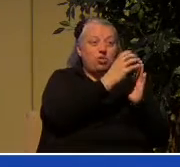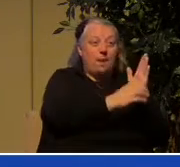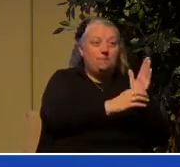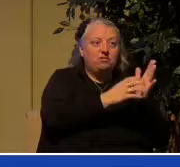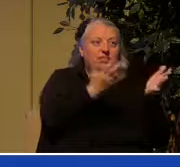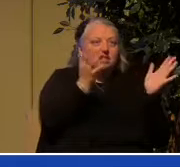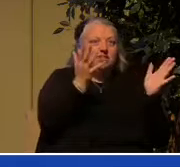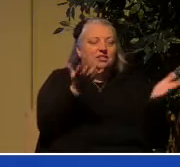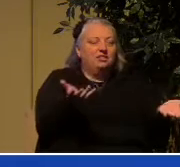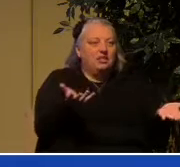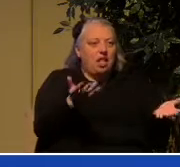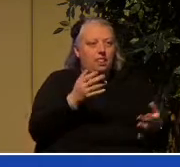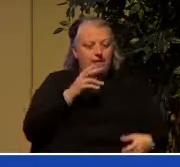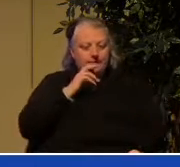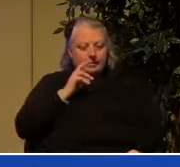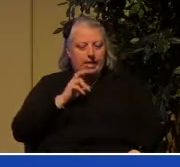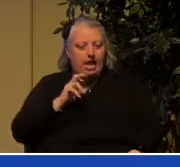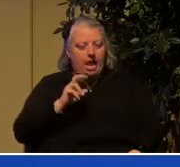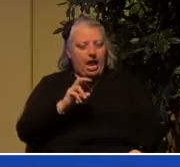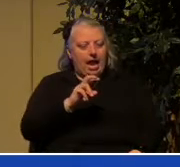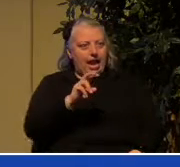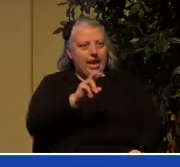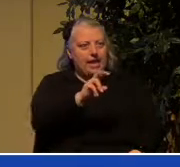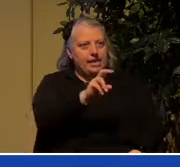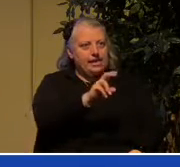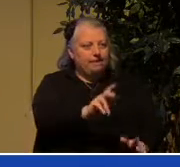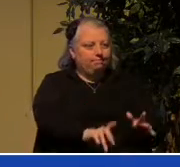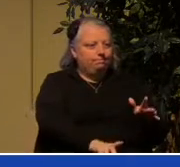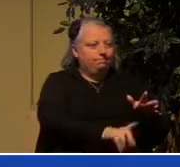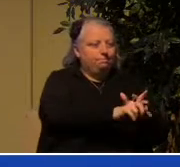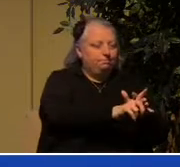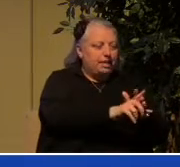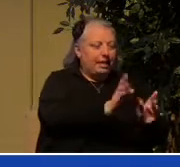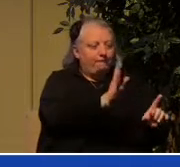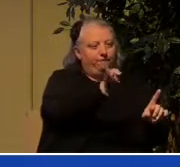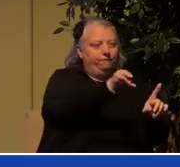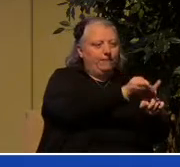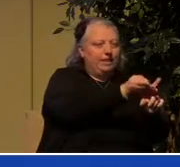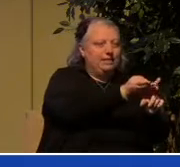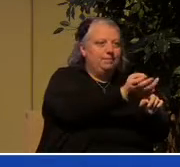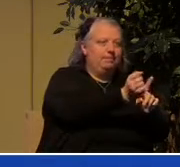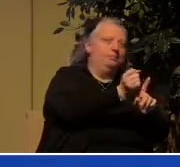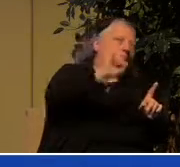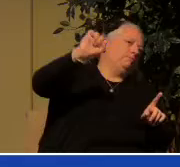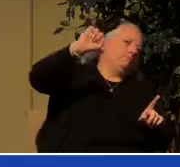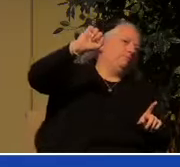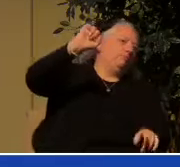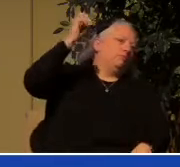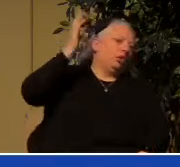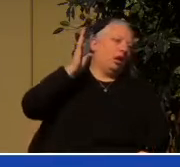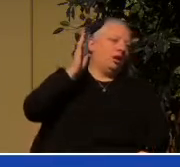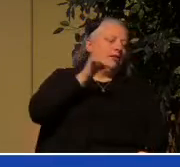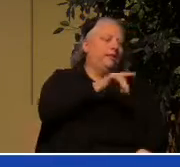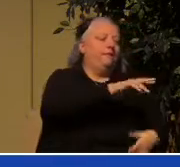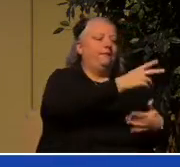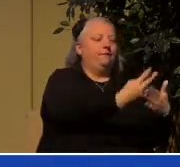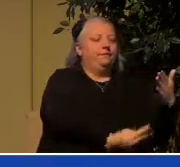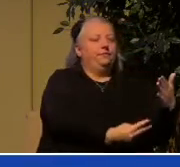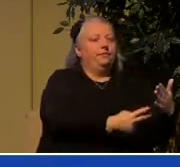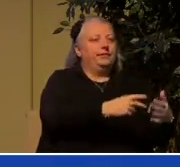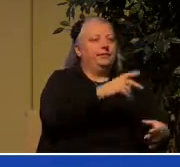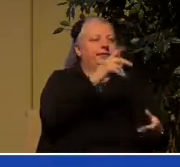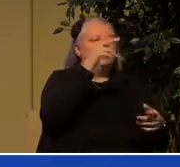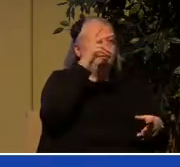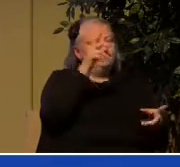the garden. He convinced them to turn their backs on God. And they fell into sin. And when they fell into